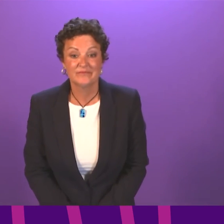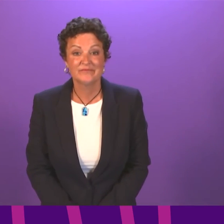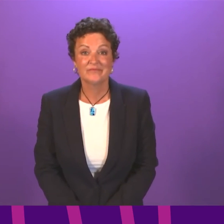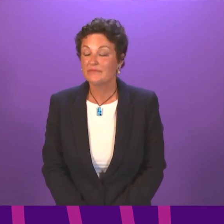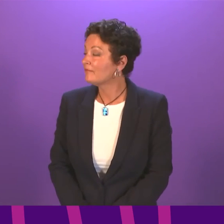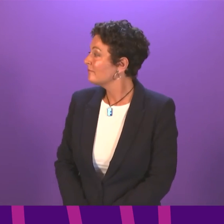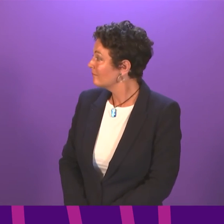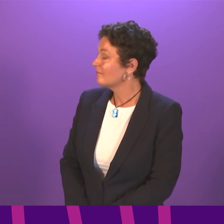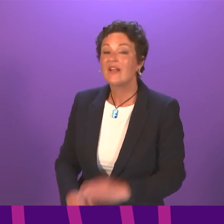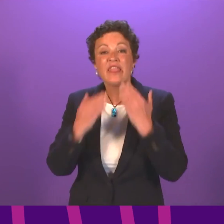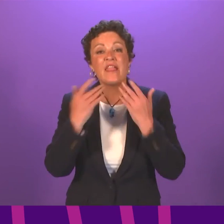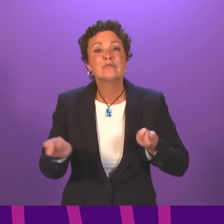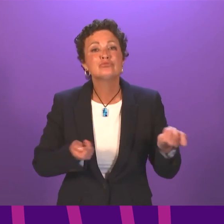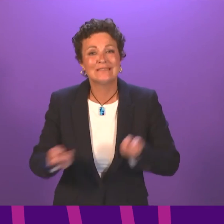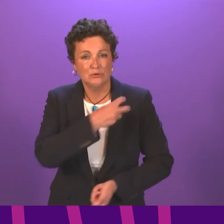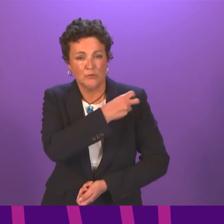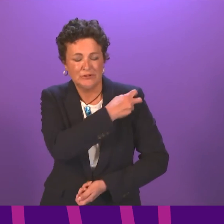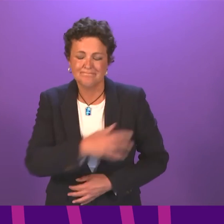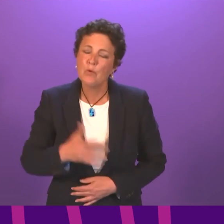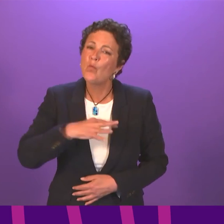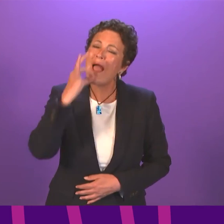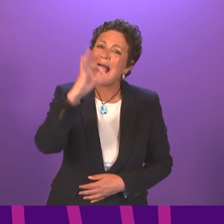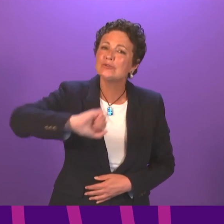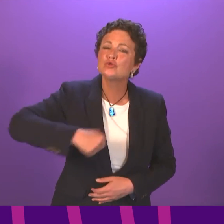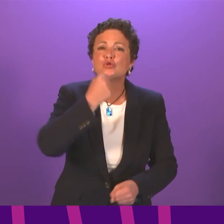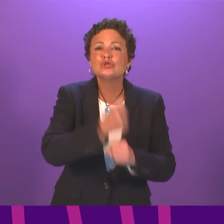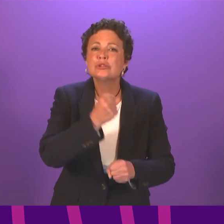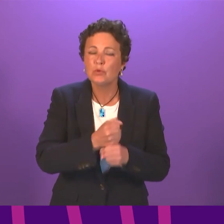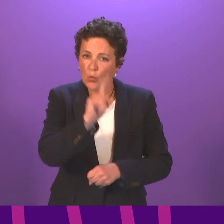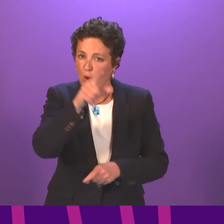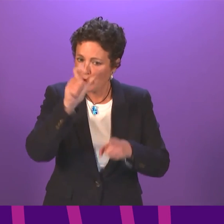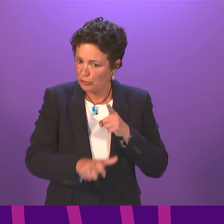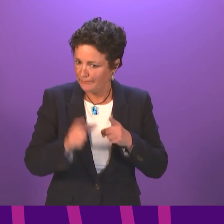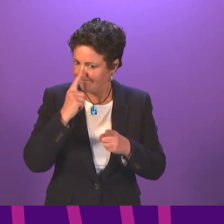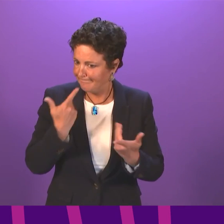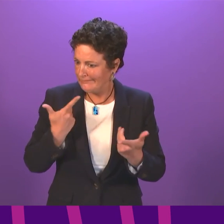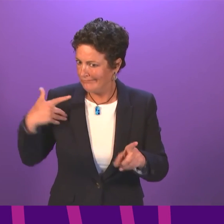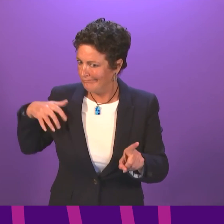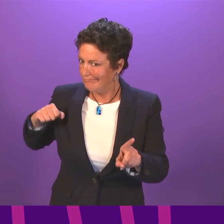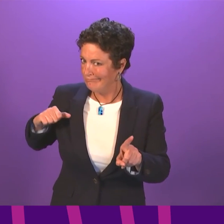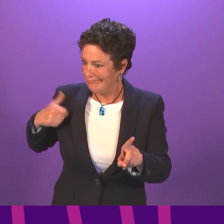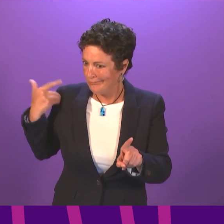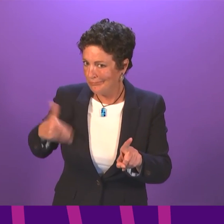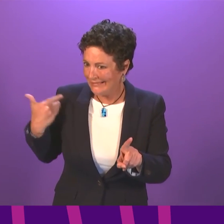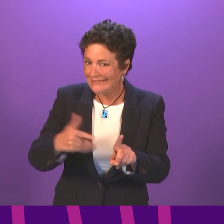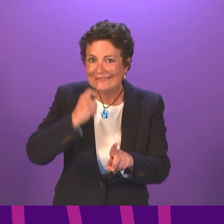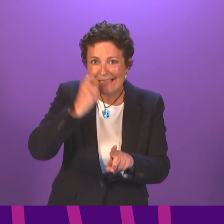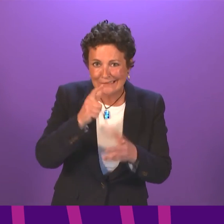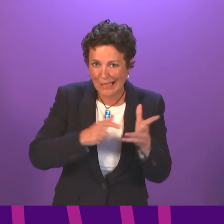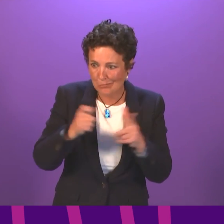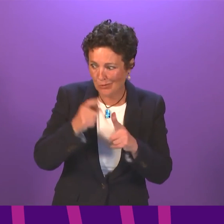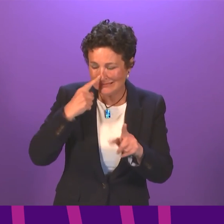what action the Scottish Government is taking to address the reported backlog of NHS dental appointments for children and young people. First Minister.